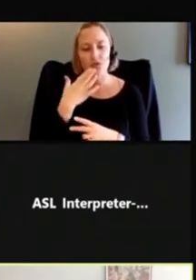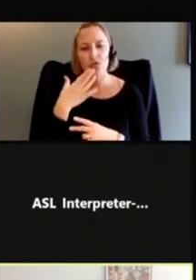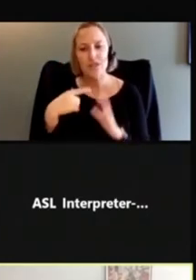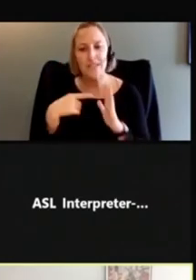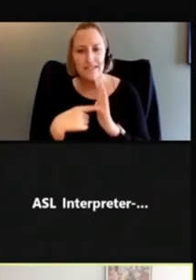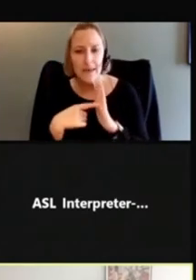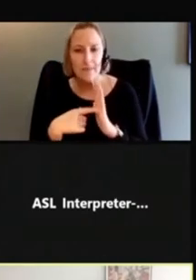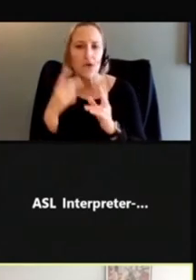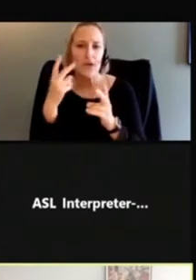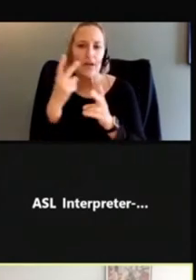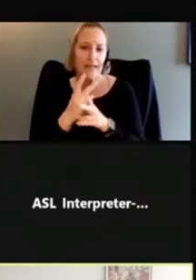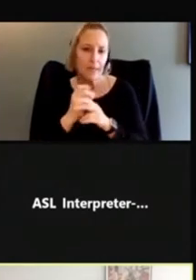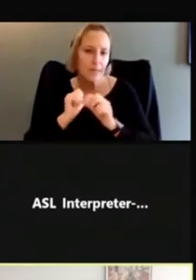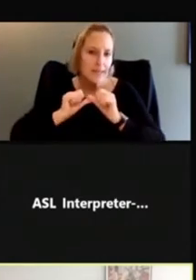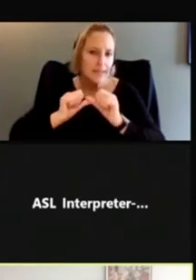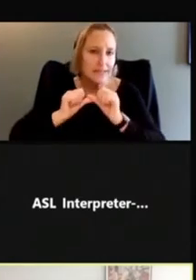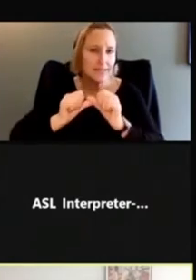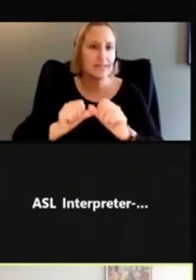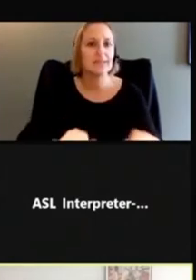consistent.